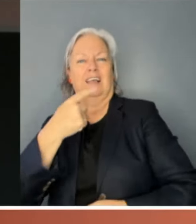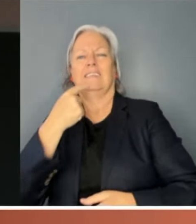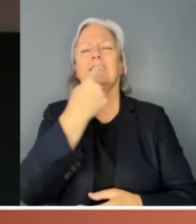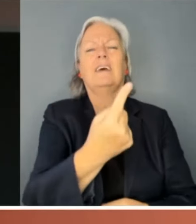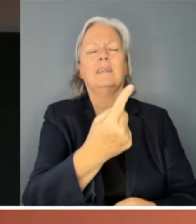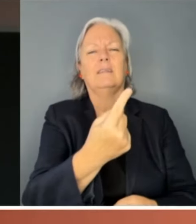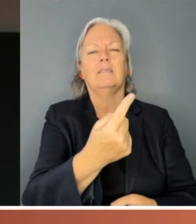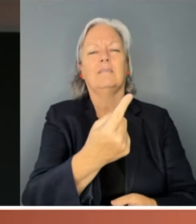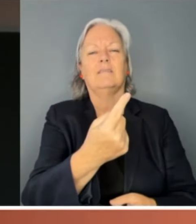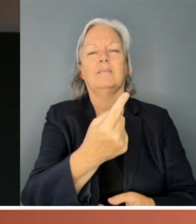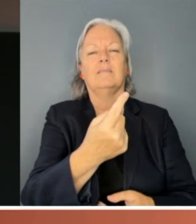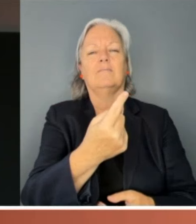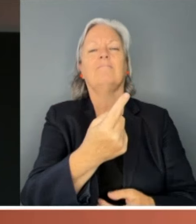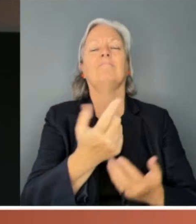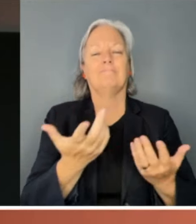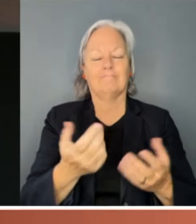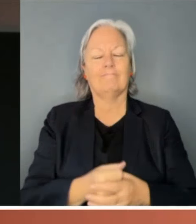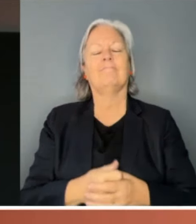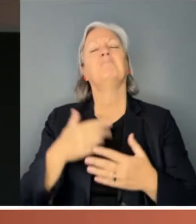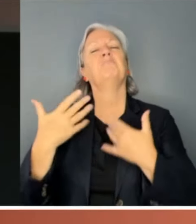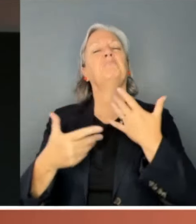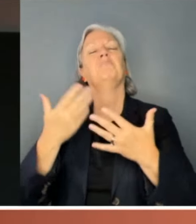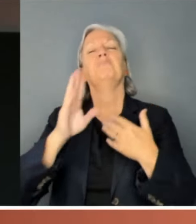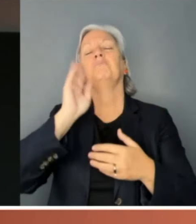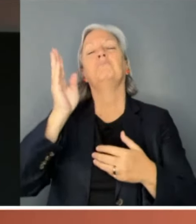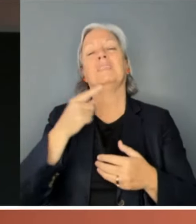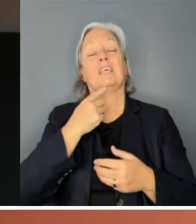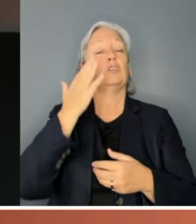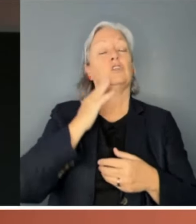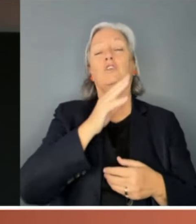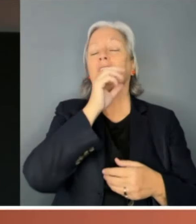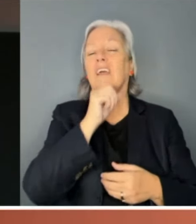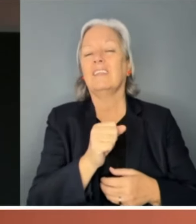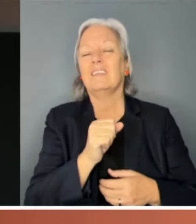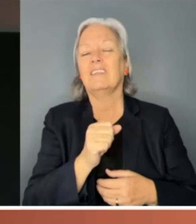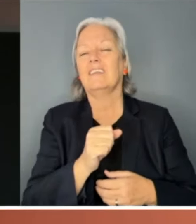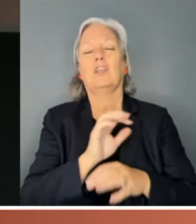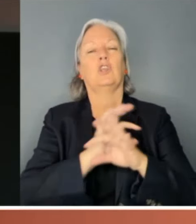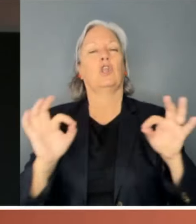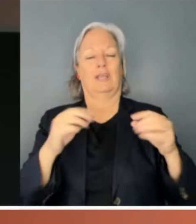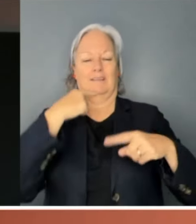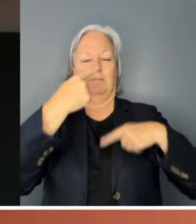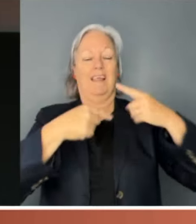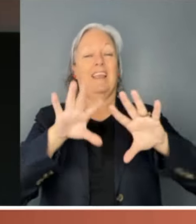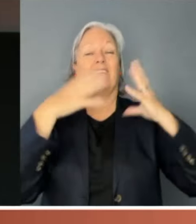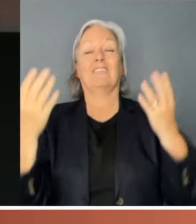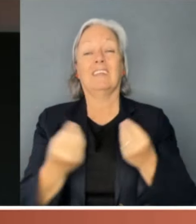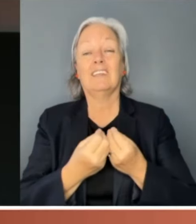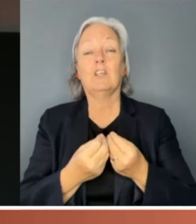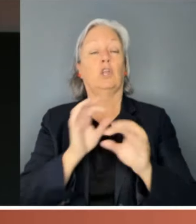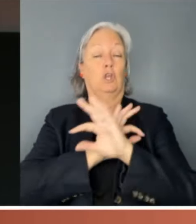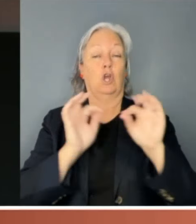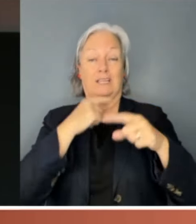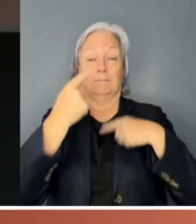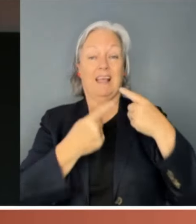She went on to say that gender doesn't explain everything, it doesn't explain nothing,